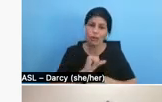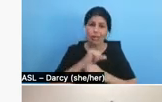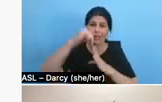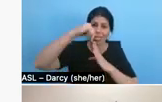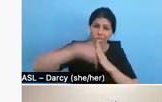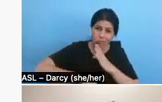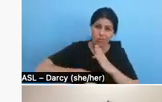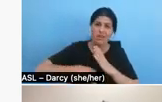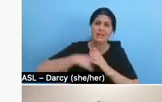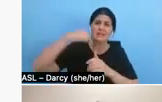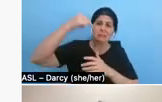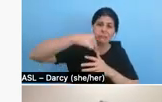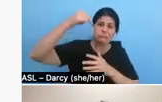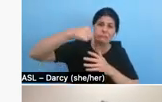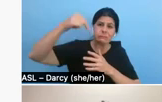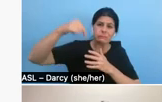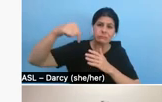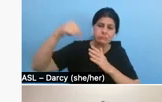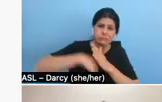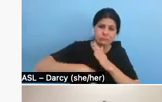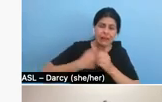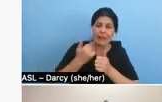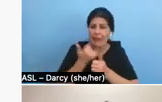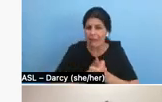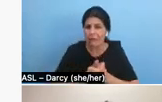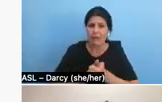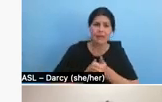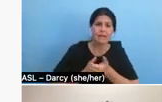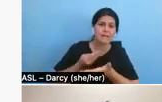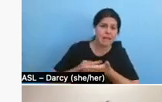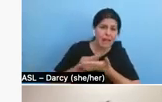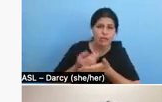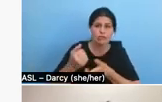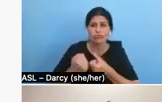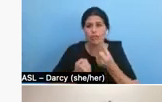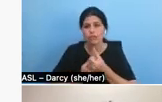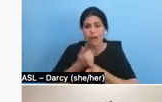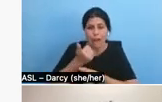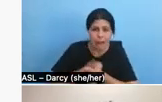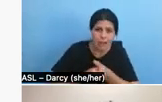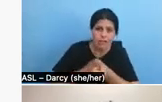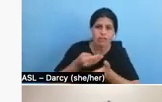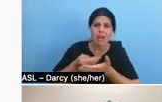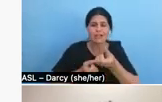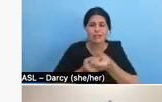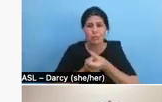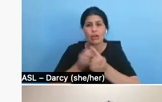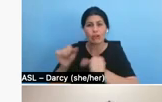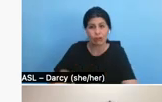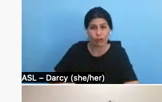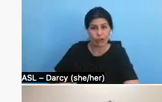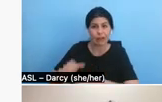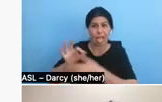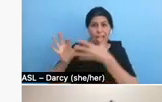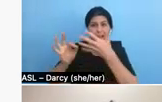structure or financial support that one can get as a filmmaker, uh, but we'll do our best to kind of hit on the